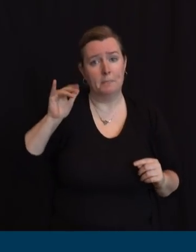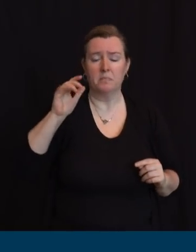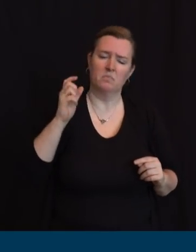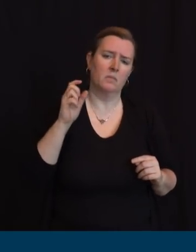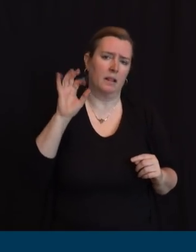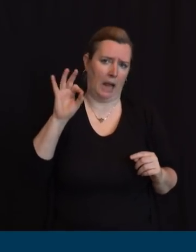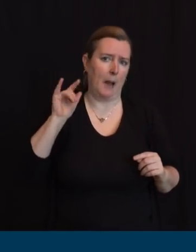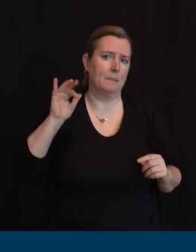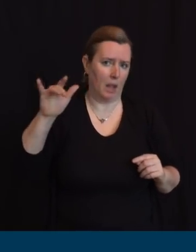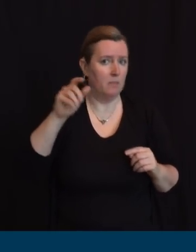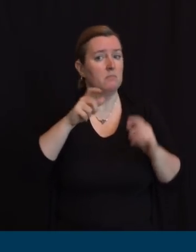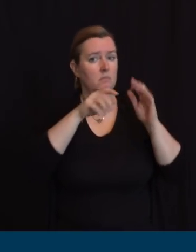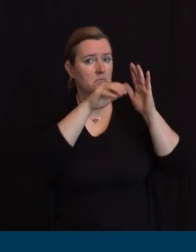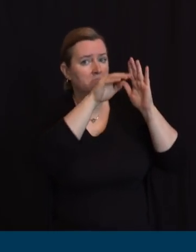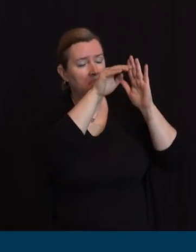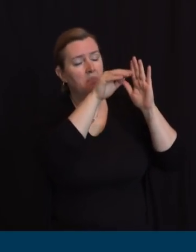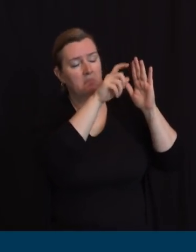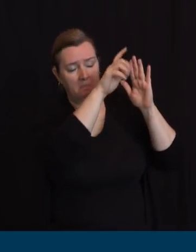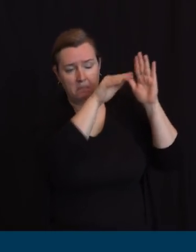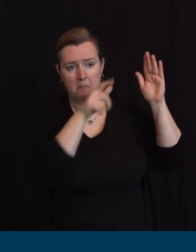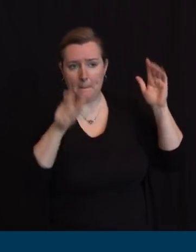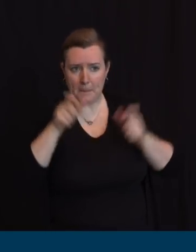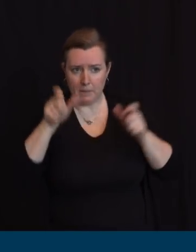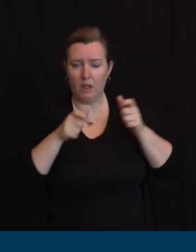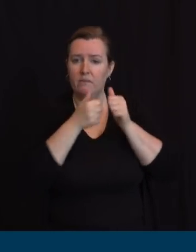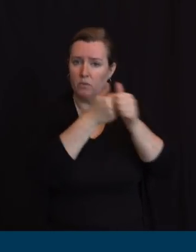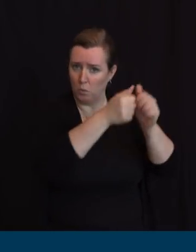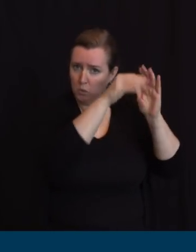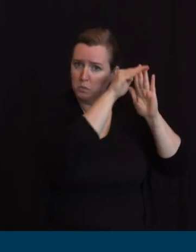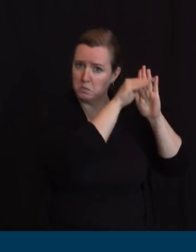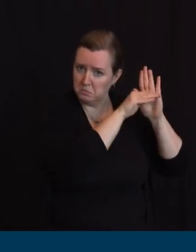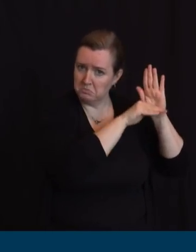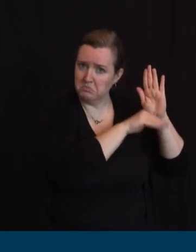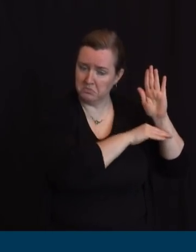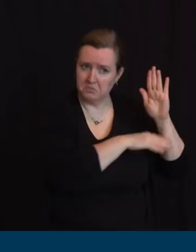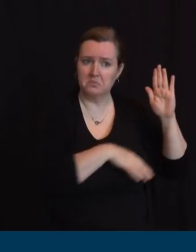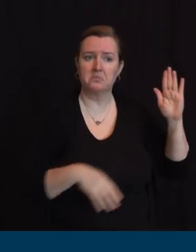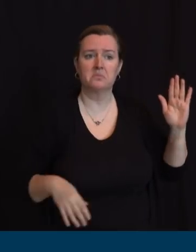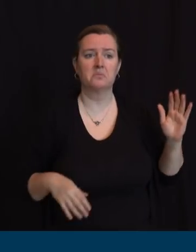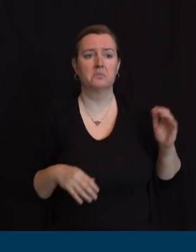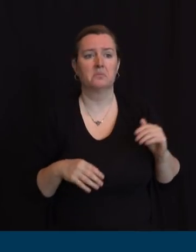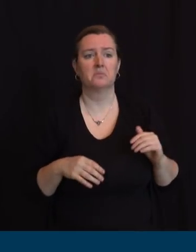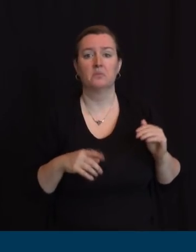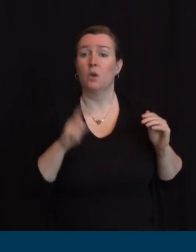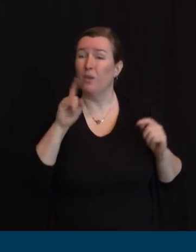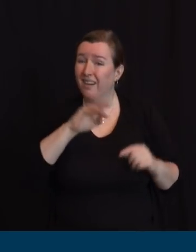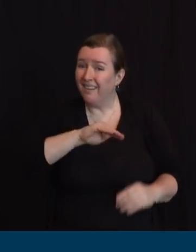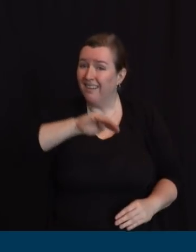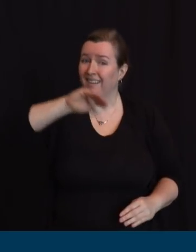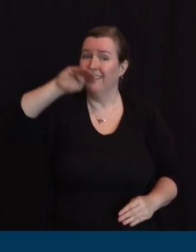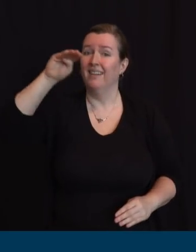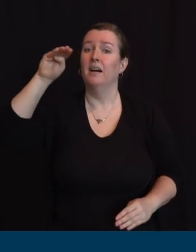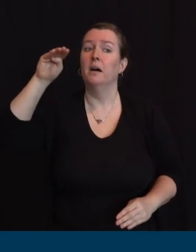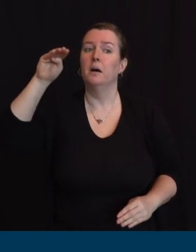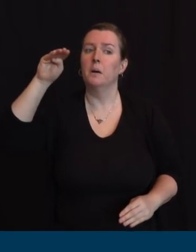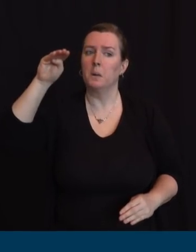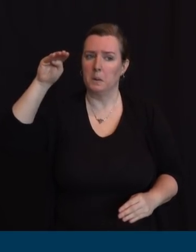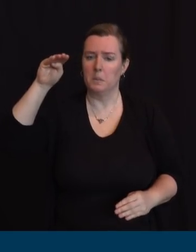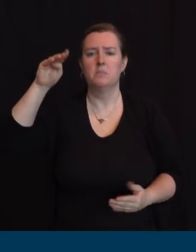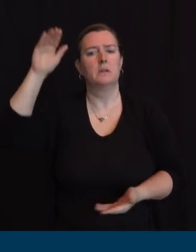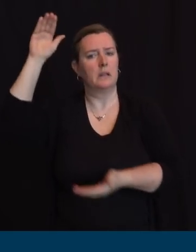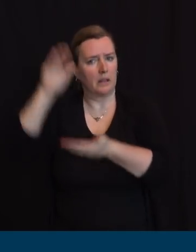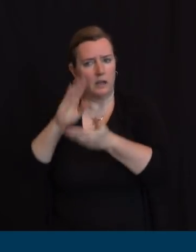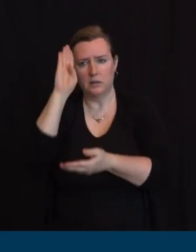as low as possible, that leads to lower hospitalizations, lower infections, lower hospitalizations, lower